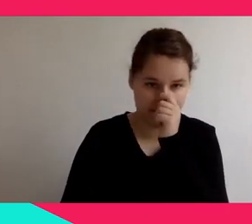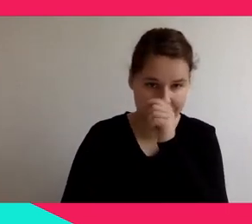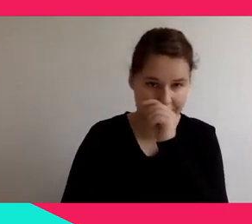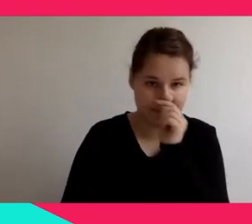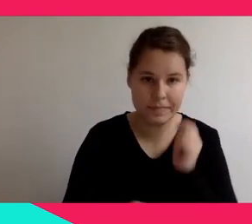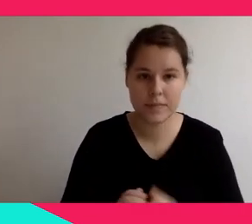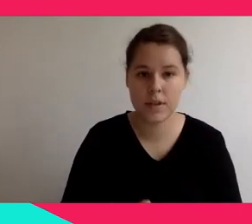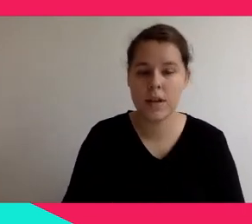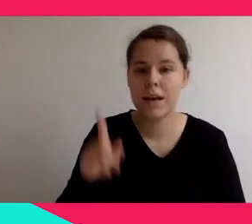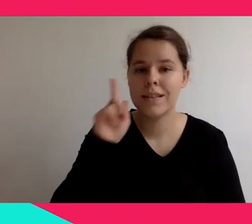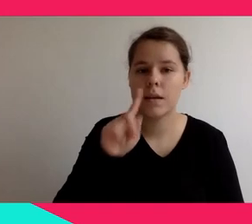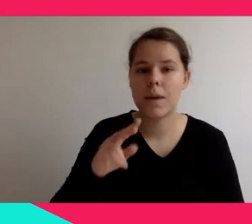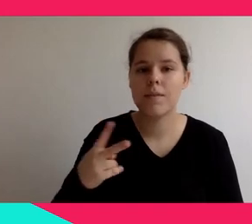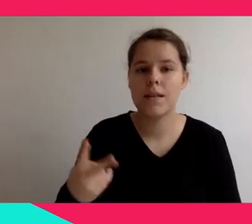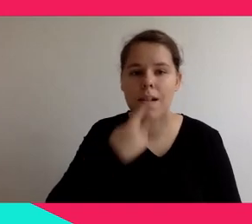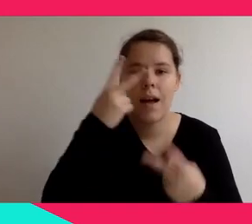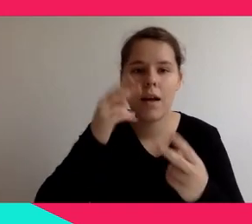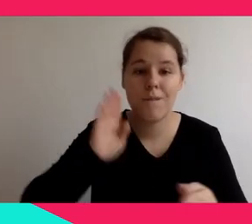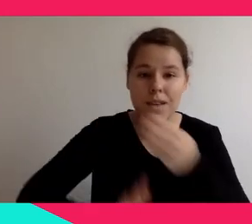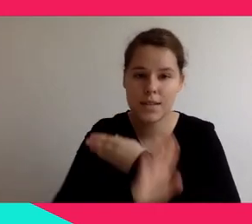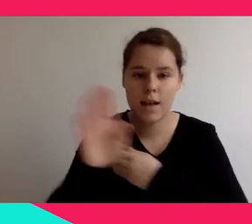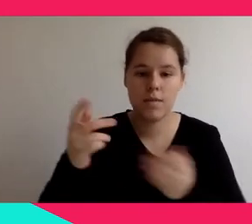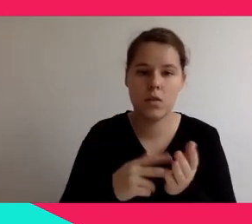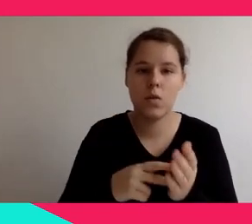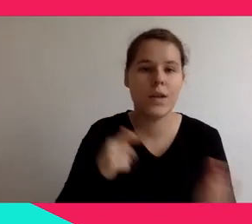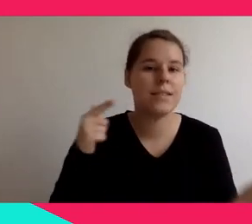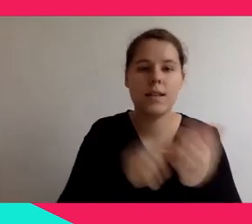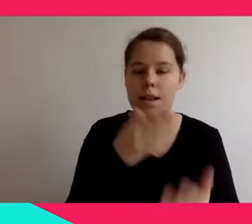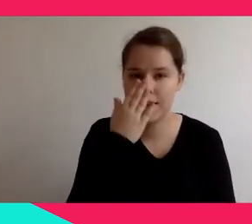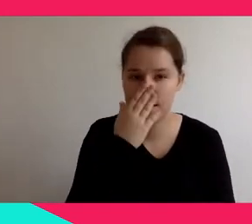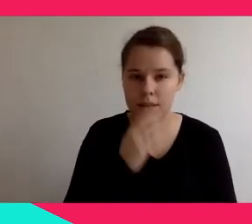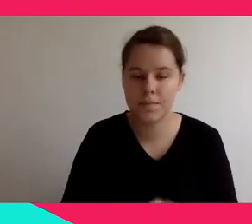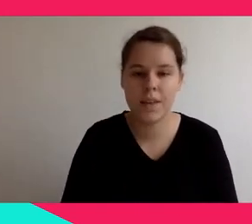possibility to walk in a very, very big space. So that's very important.